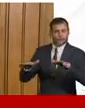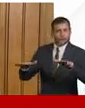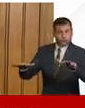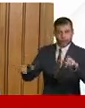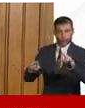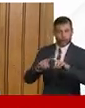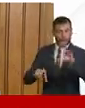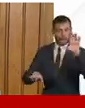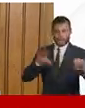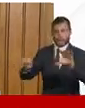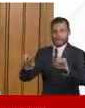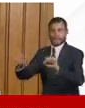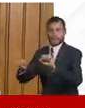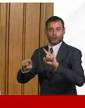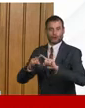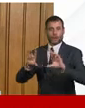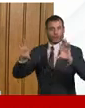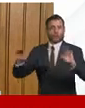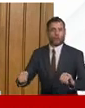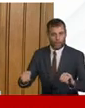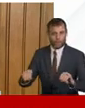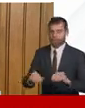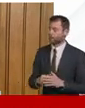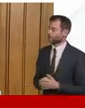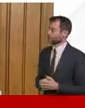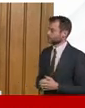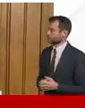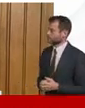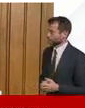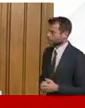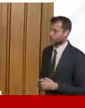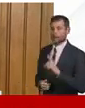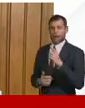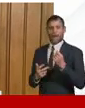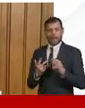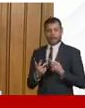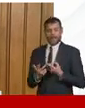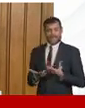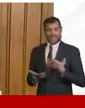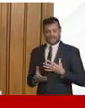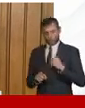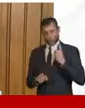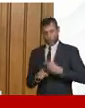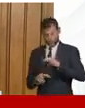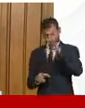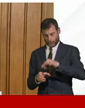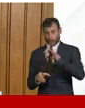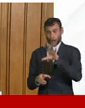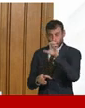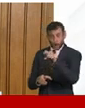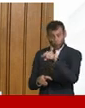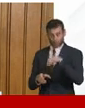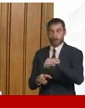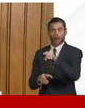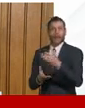close it down more tightly the the other testing of course is the sort of the here and now testing um and we're also working really hard